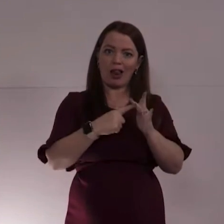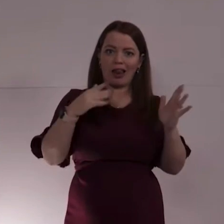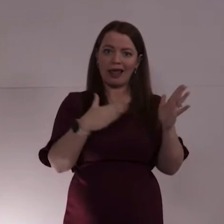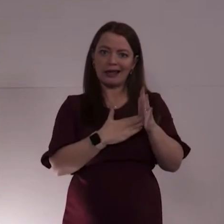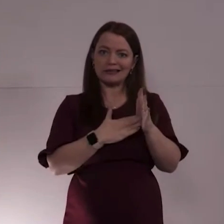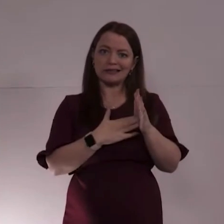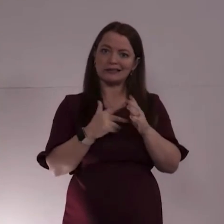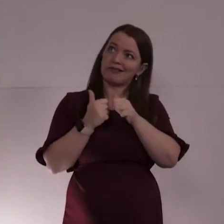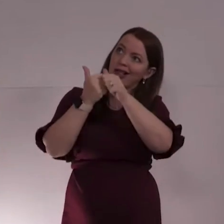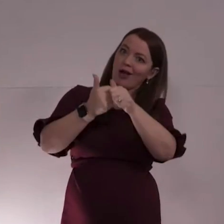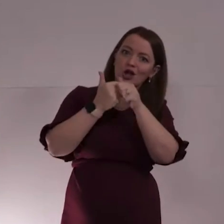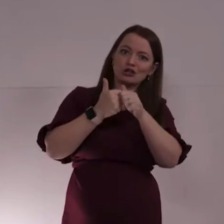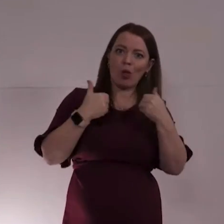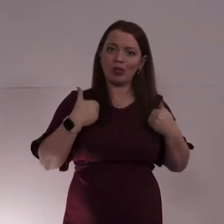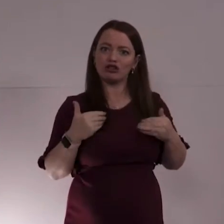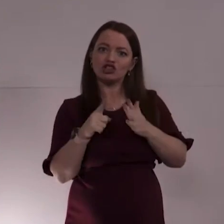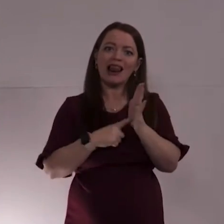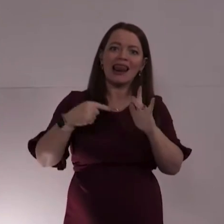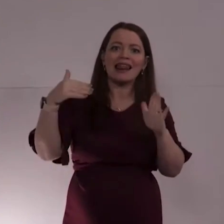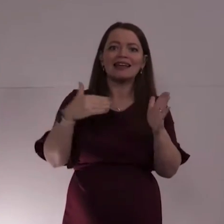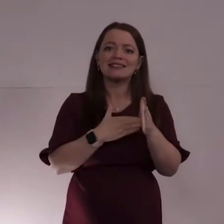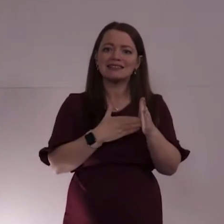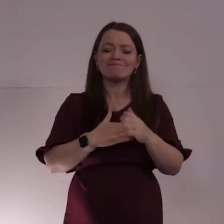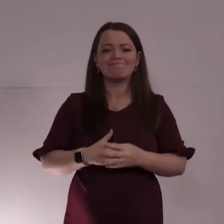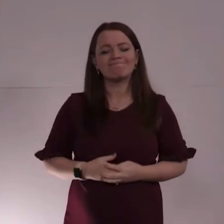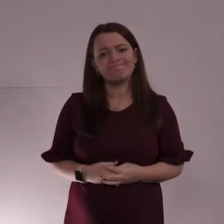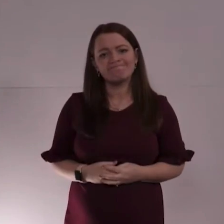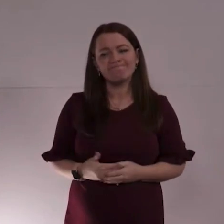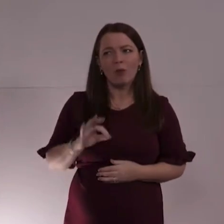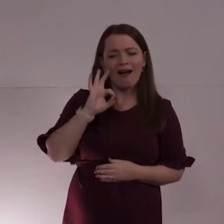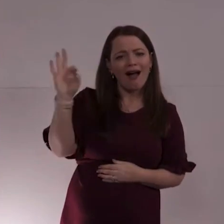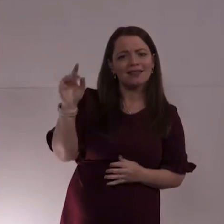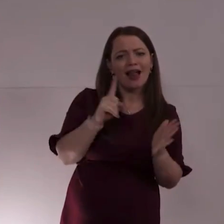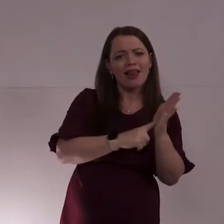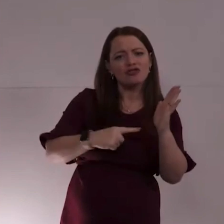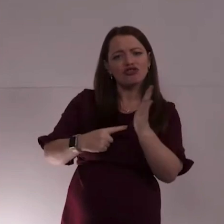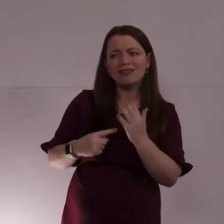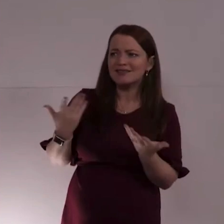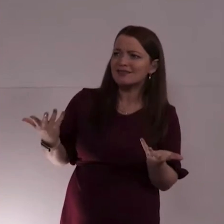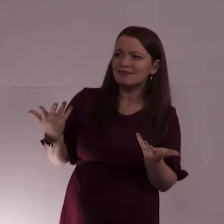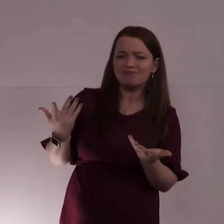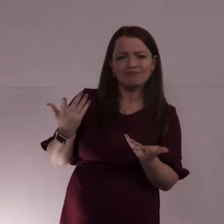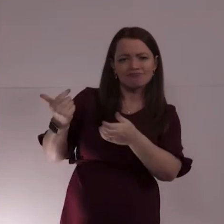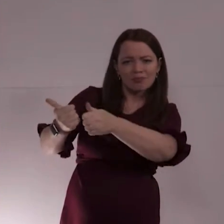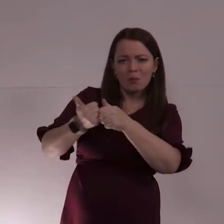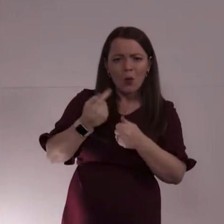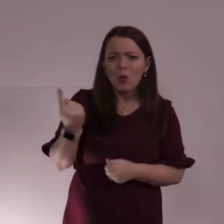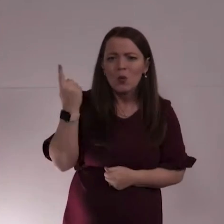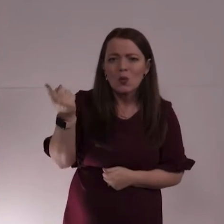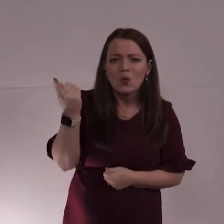down Liz. And so I ask Liz Truss today. Whose side are you on?